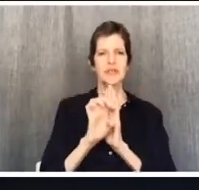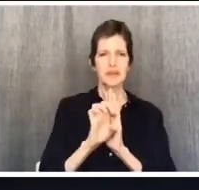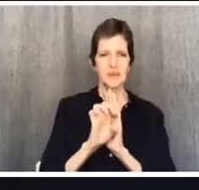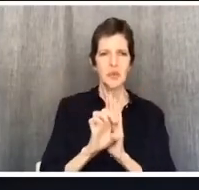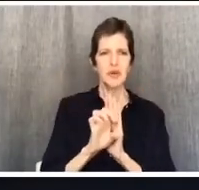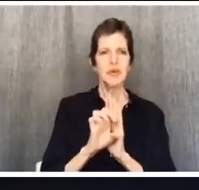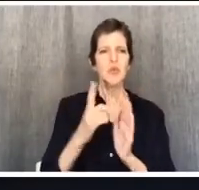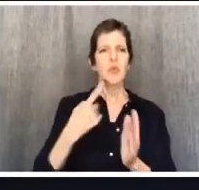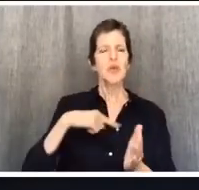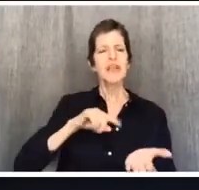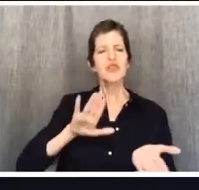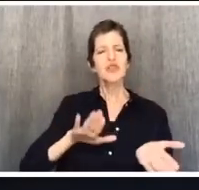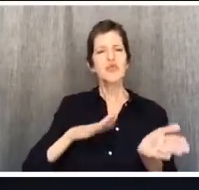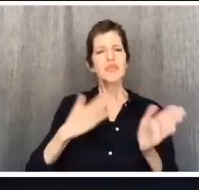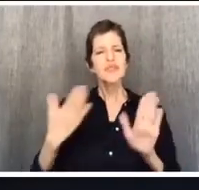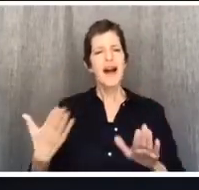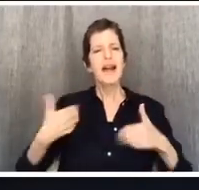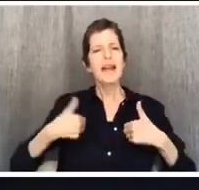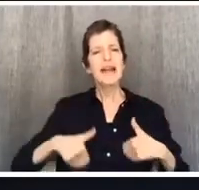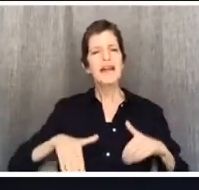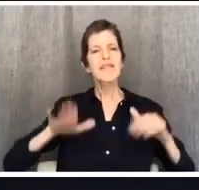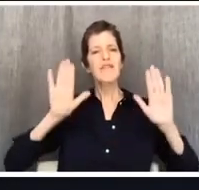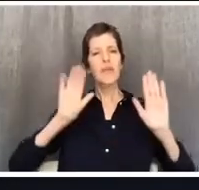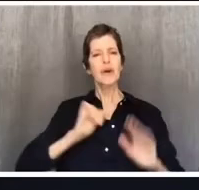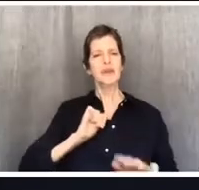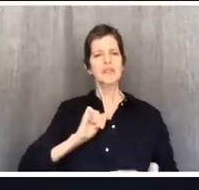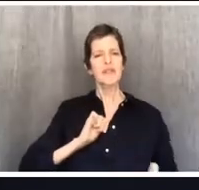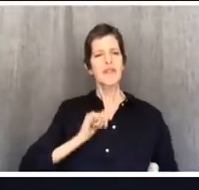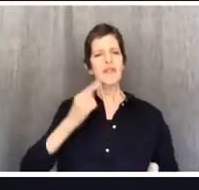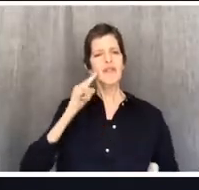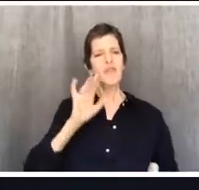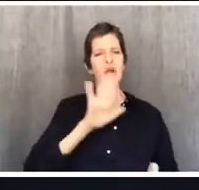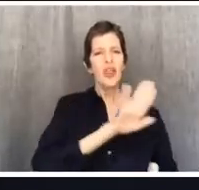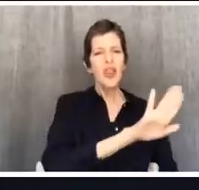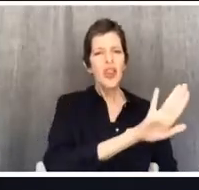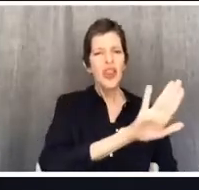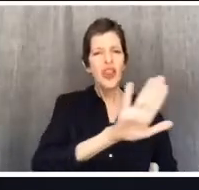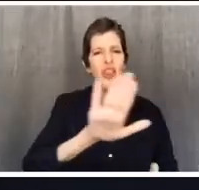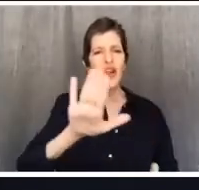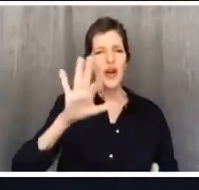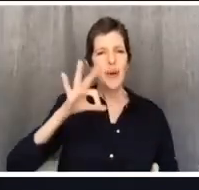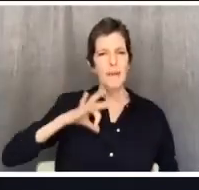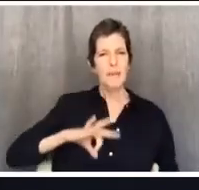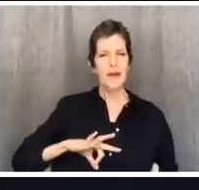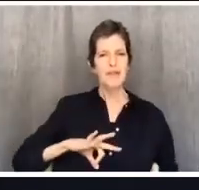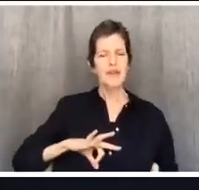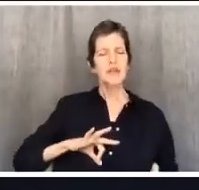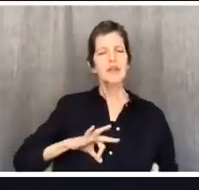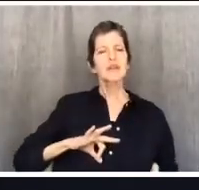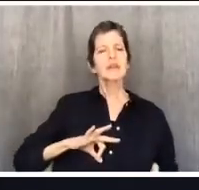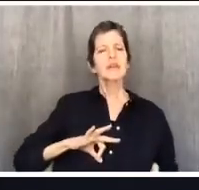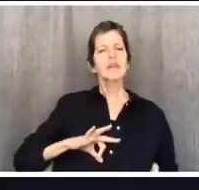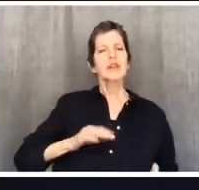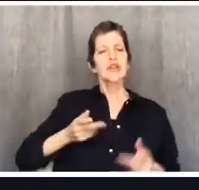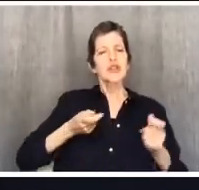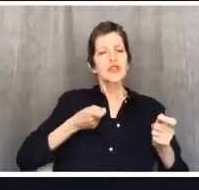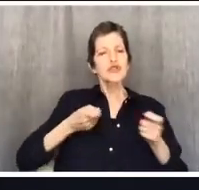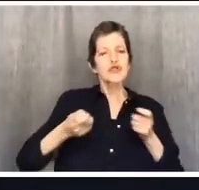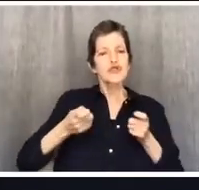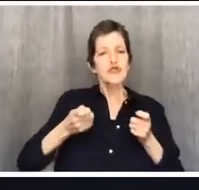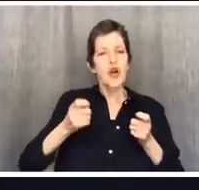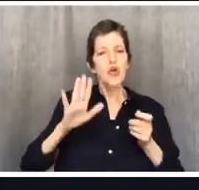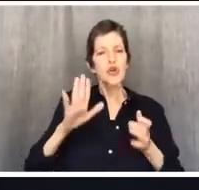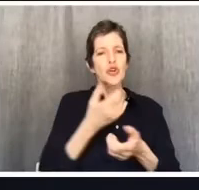ourselves so others might live. That's what it means for our love of others to constrain our liberty. Do we have freedom in Christ?